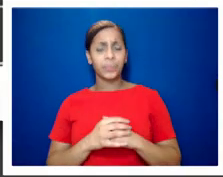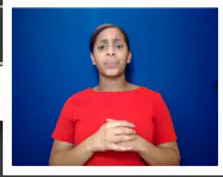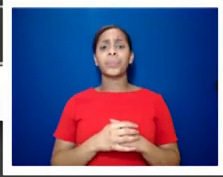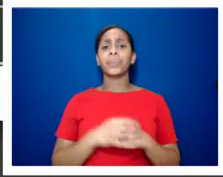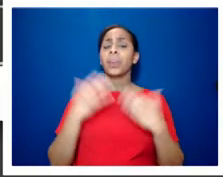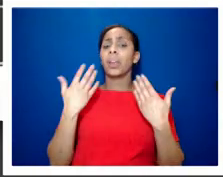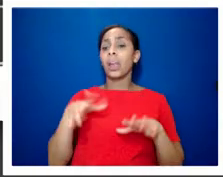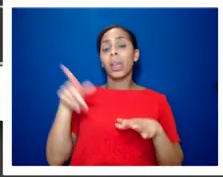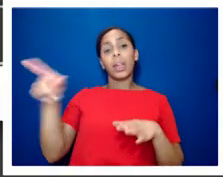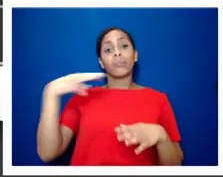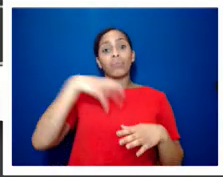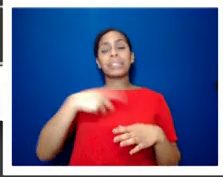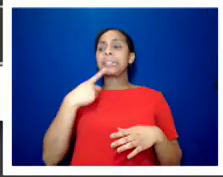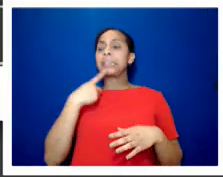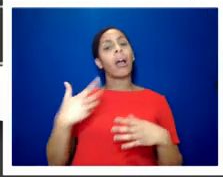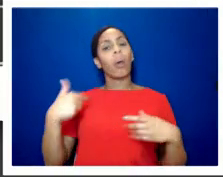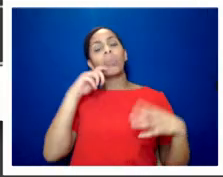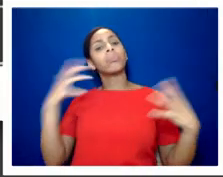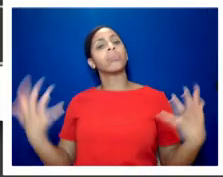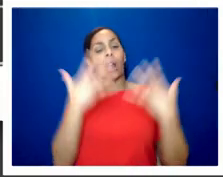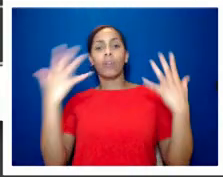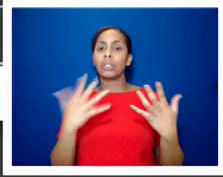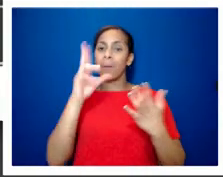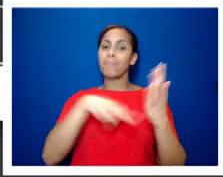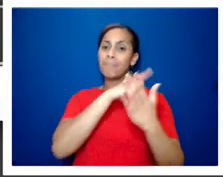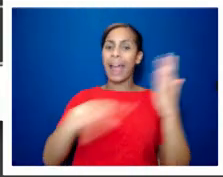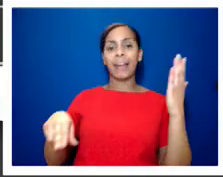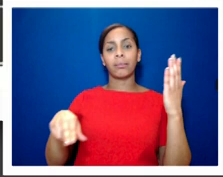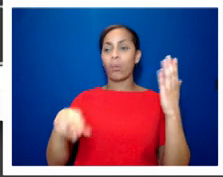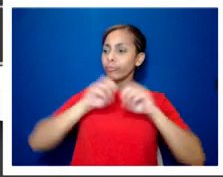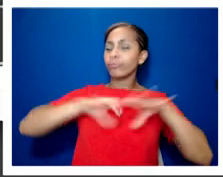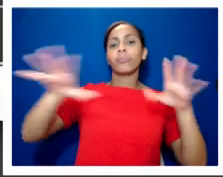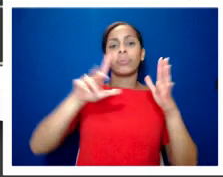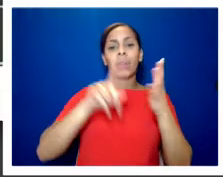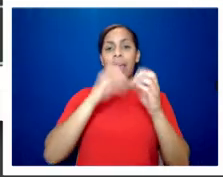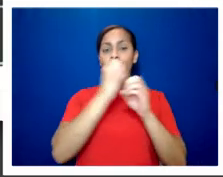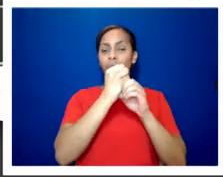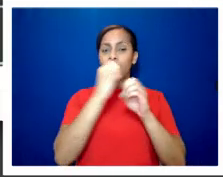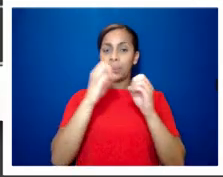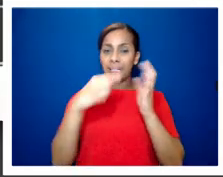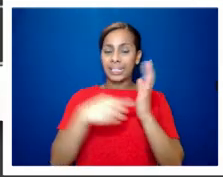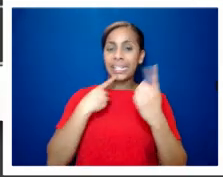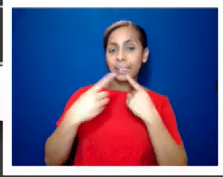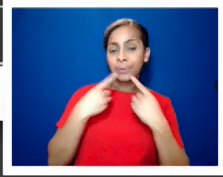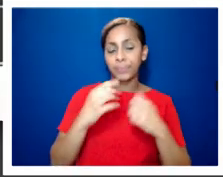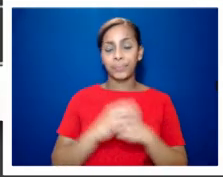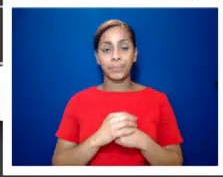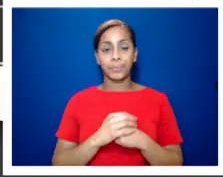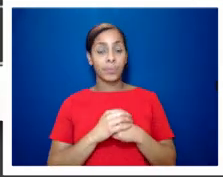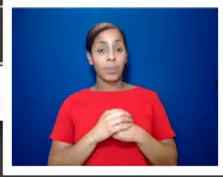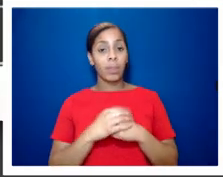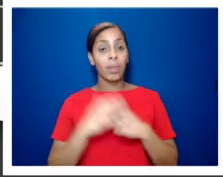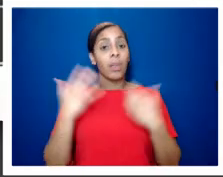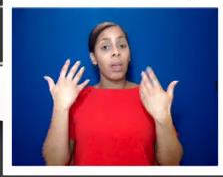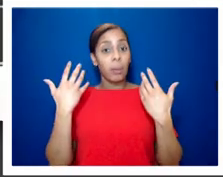homosexual propaganda ban hungary's parliament passed a law last year in june that banned gay people from appearing in